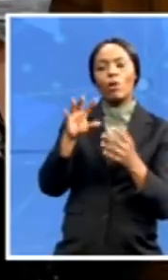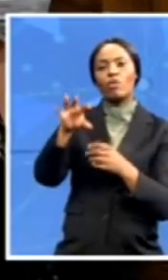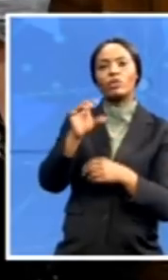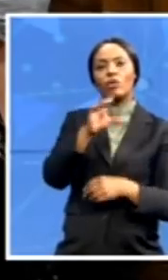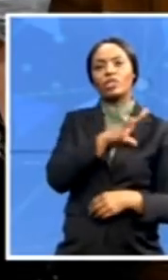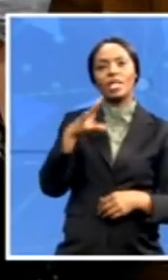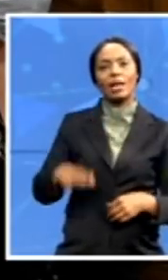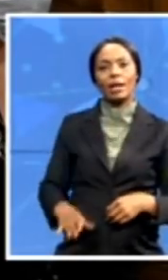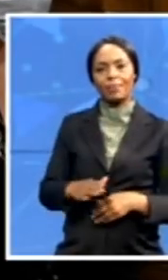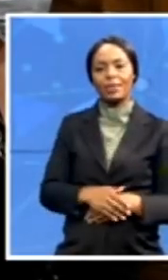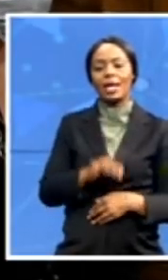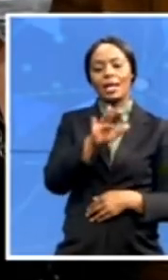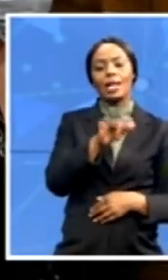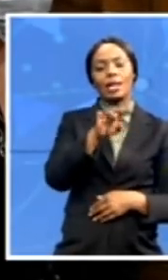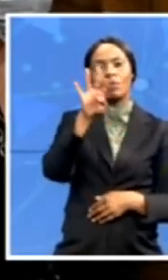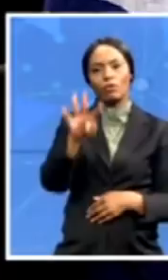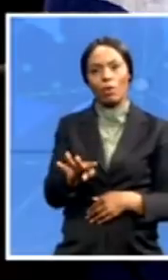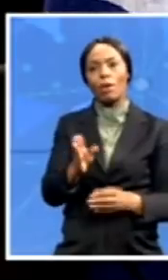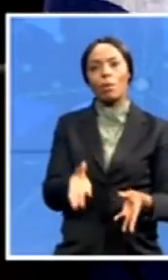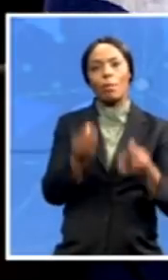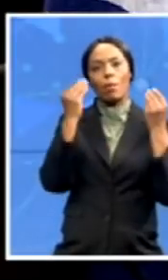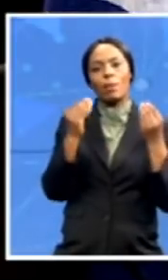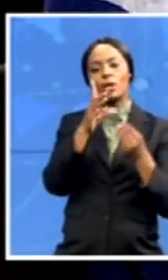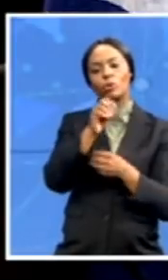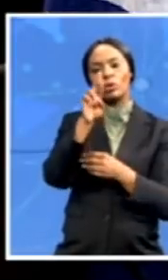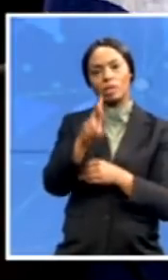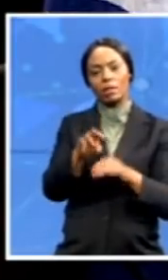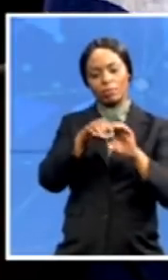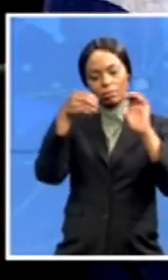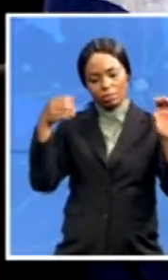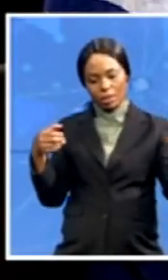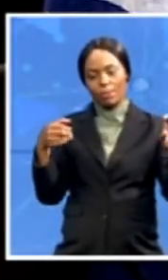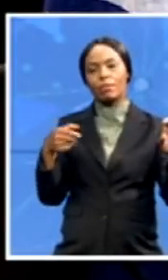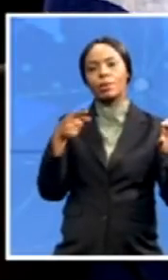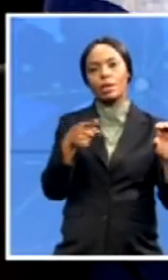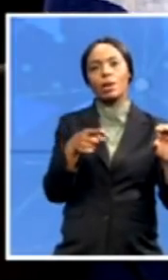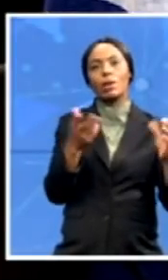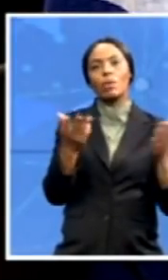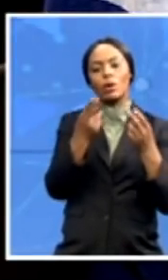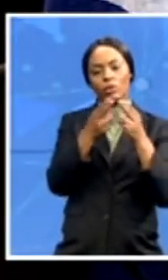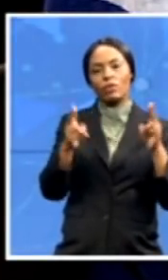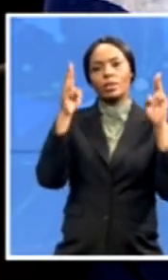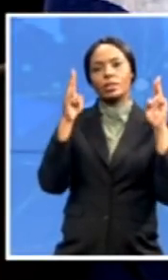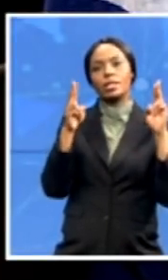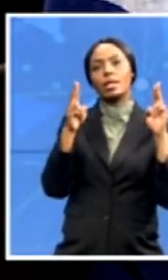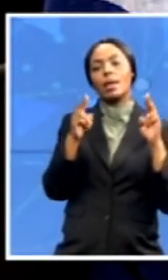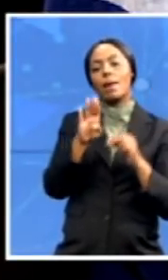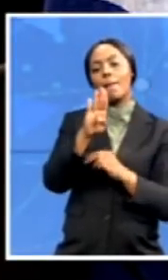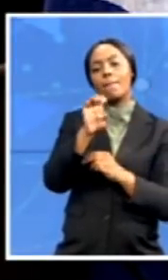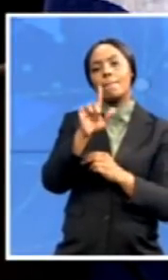Honorary Doctorate, Freya Universiteit, Brussels, Belgium. Nineteen ninety-four,